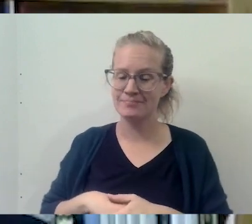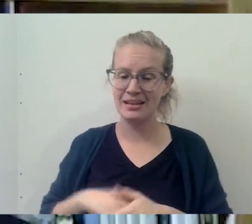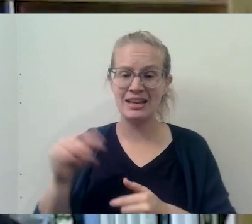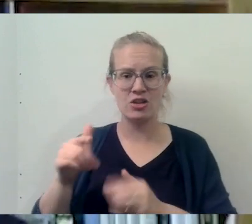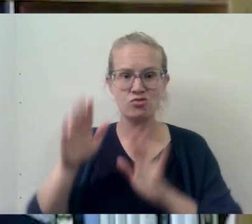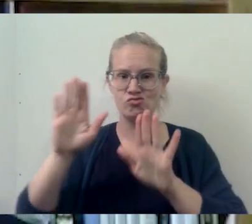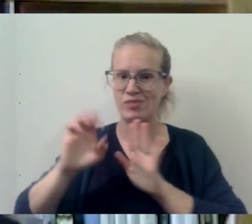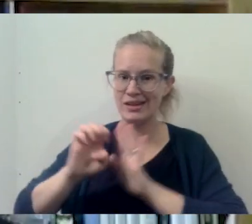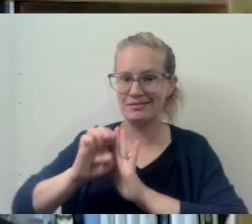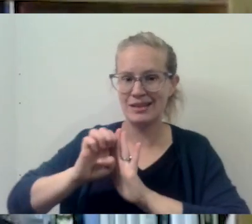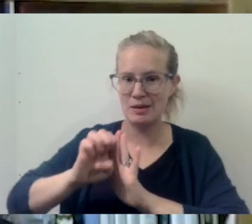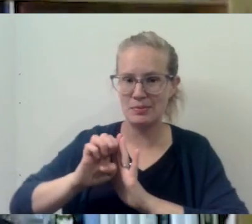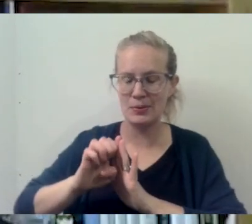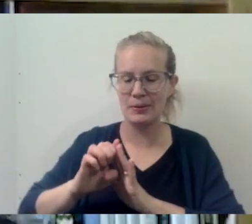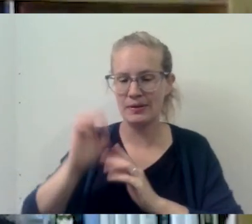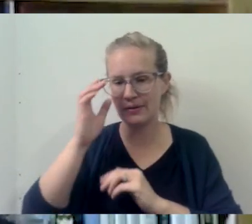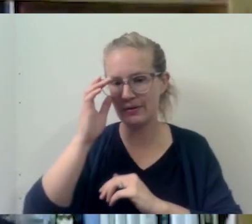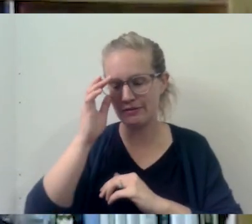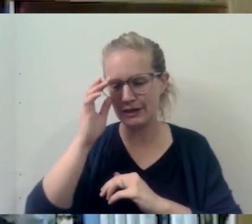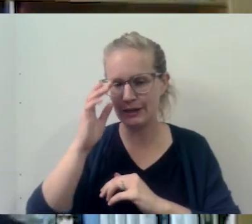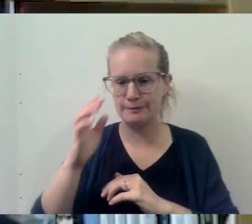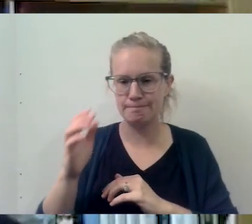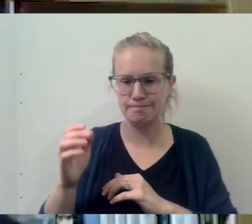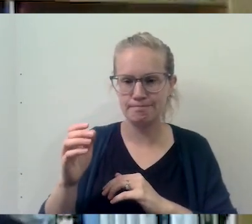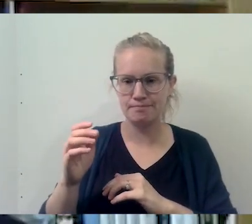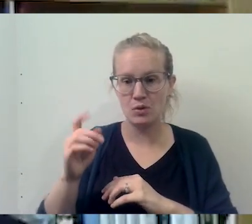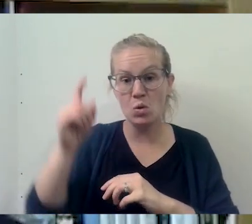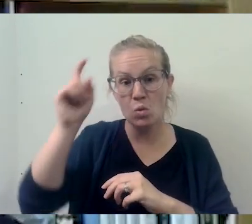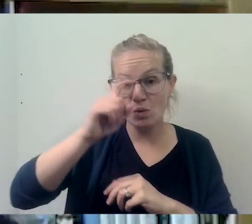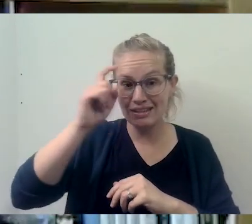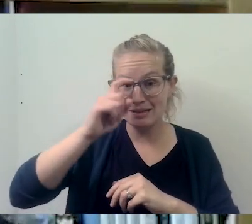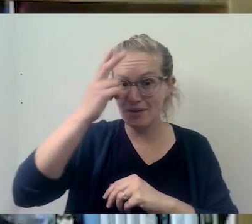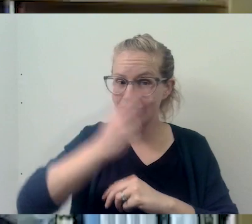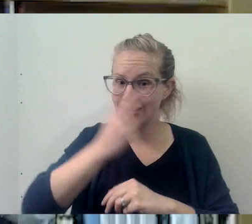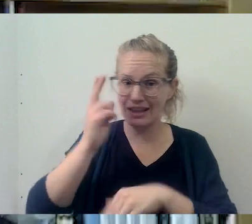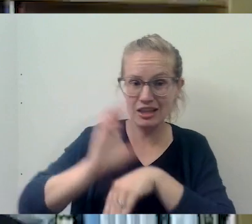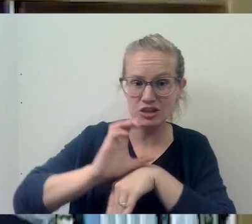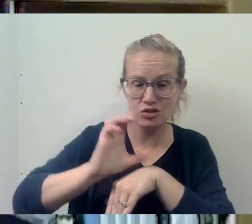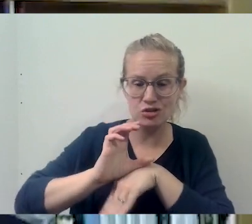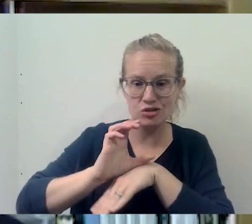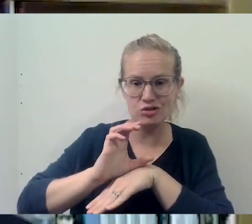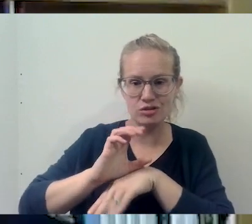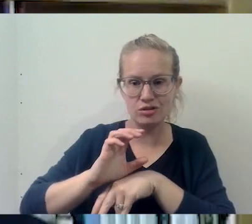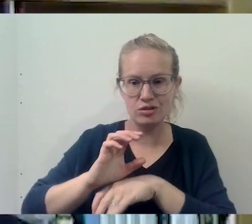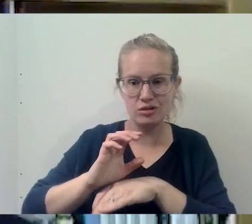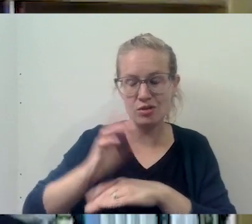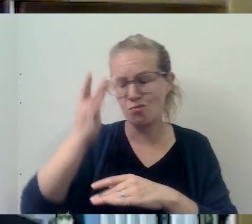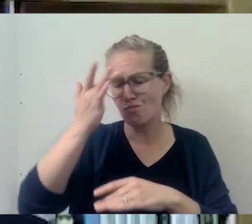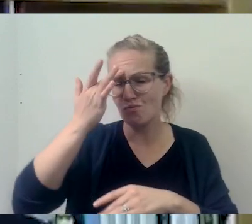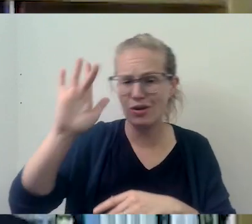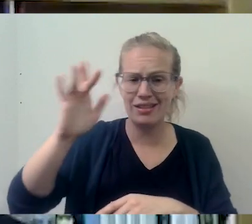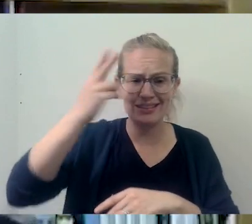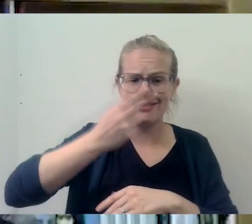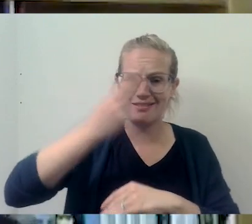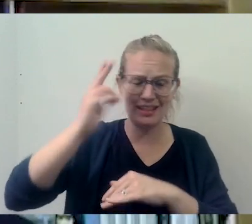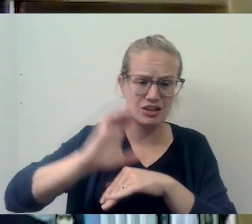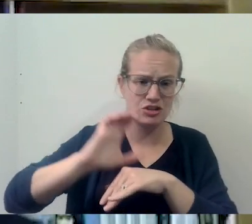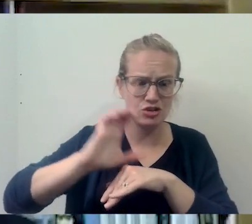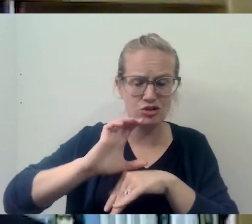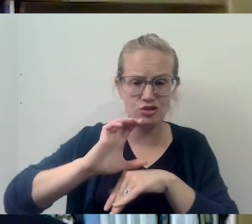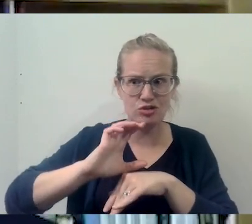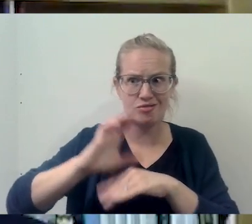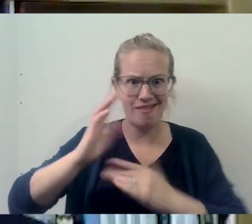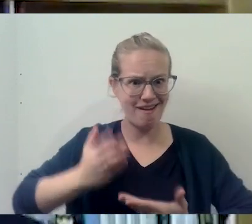great example of sort of some of um, of the wisdom of the Catholic church, uh, and the brilliance of the Catholic church